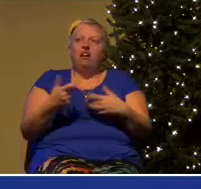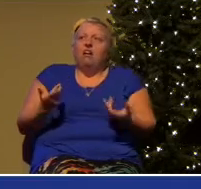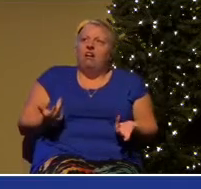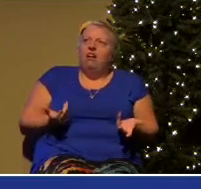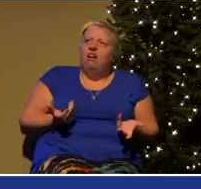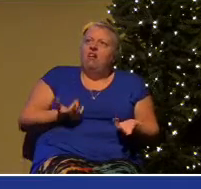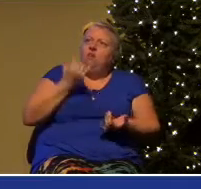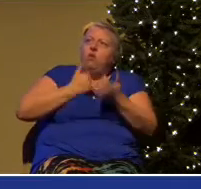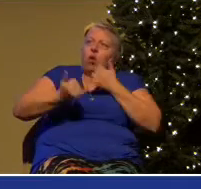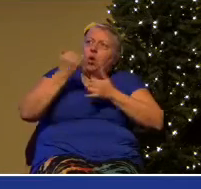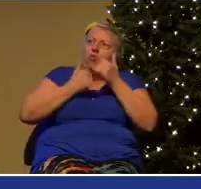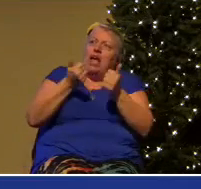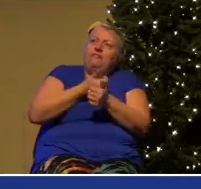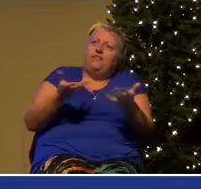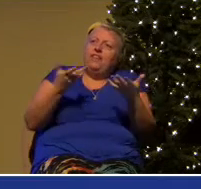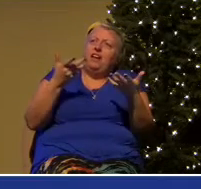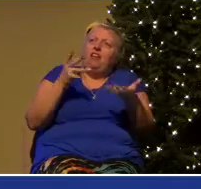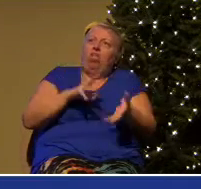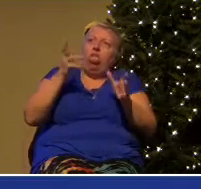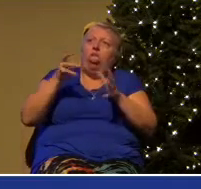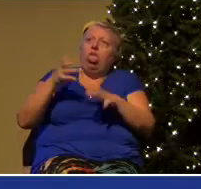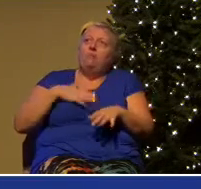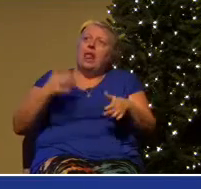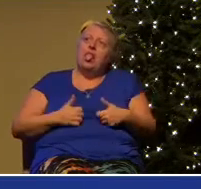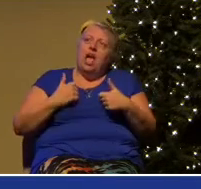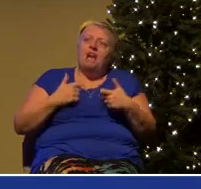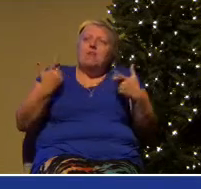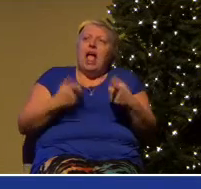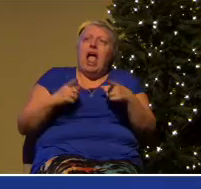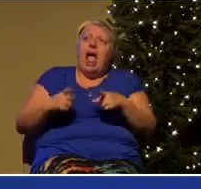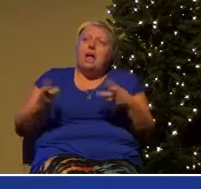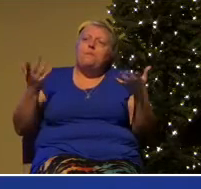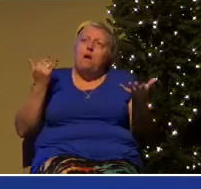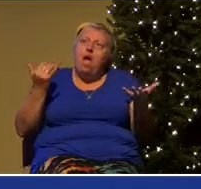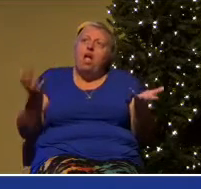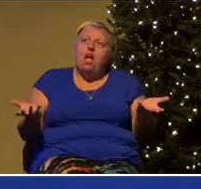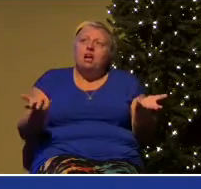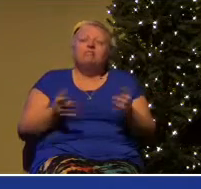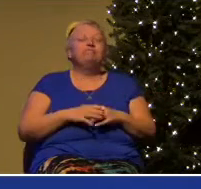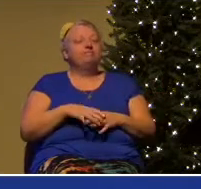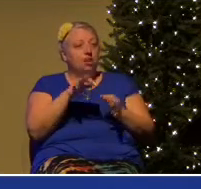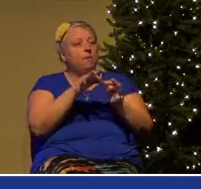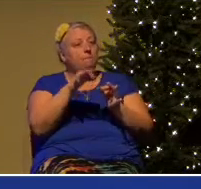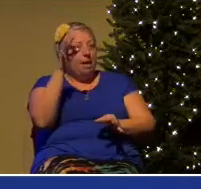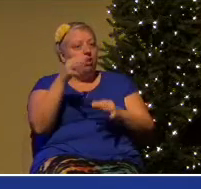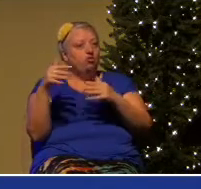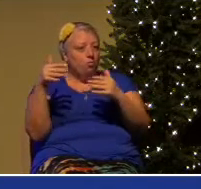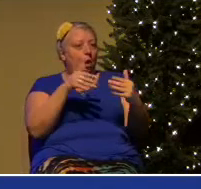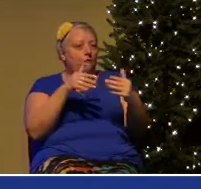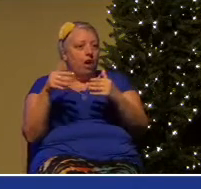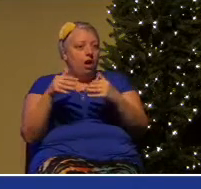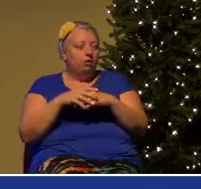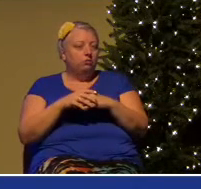And because you're facing spiritual warfare, what worked yesterday doesn't necessarily work today.